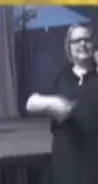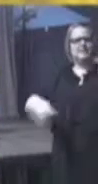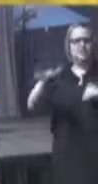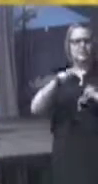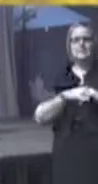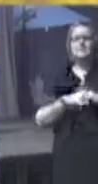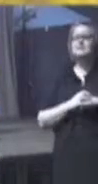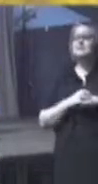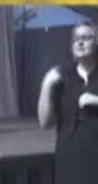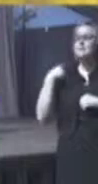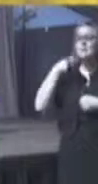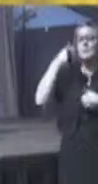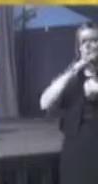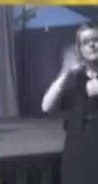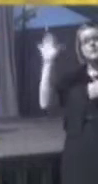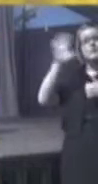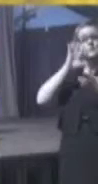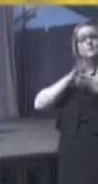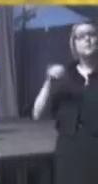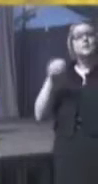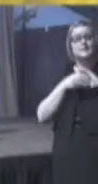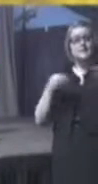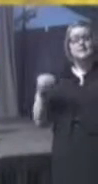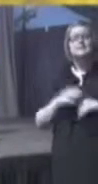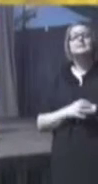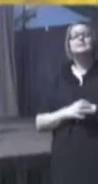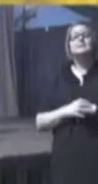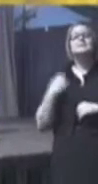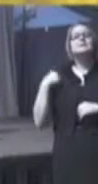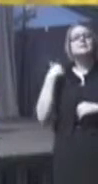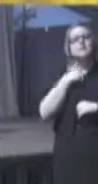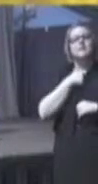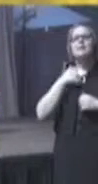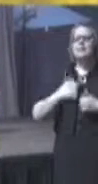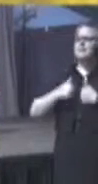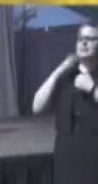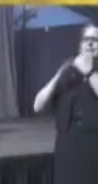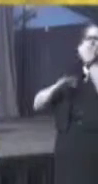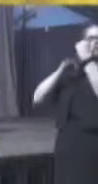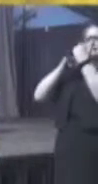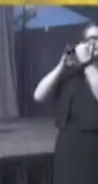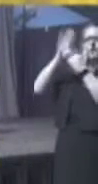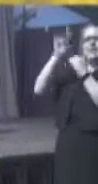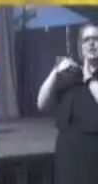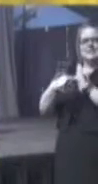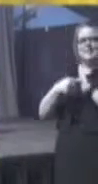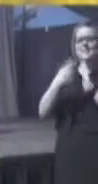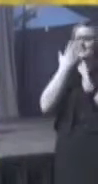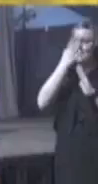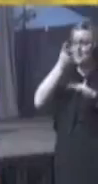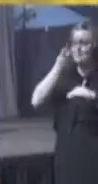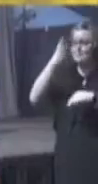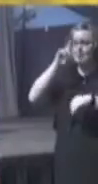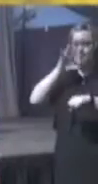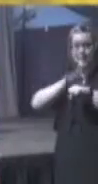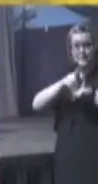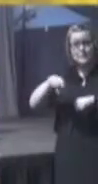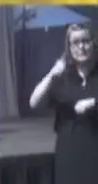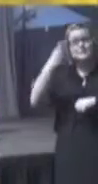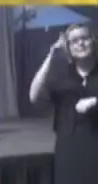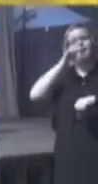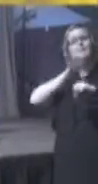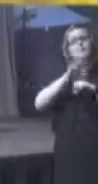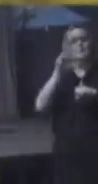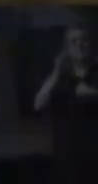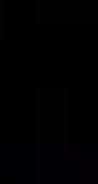May we remember their stories. May we live up to their example. Thank you. God bless you. And God bless the United States of America.